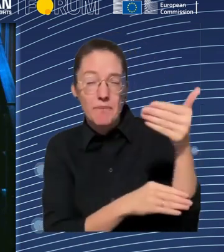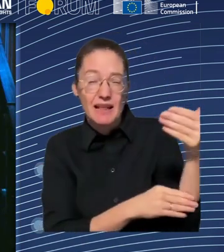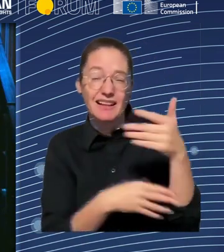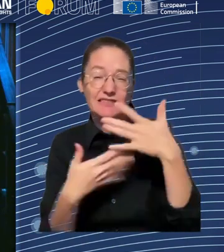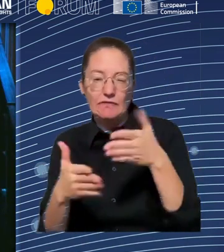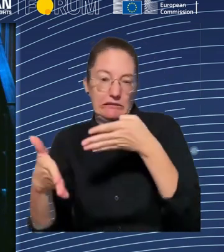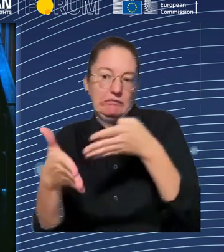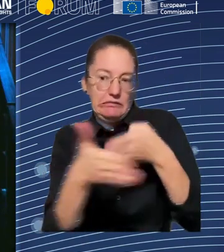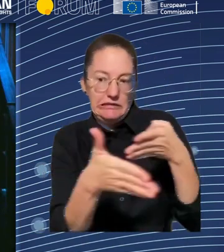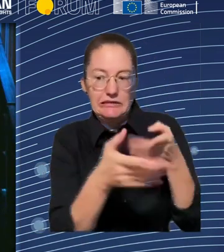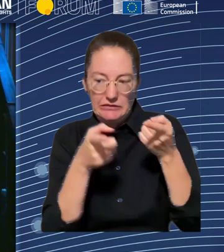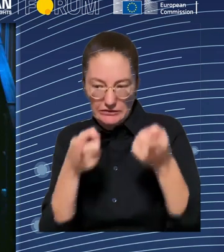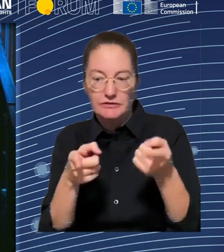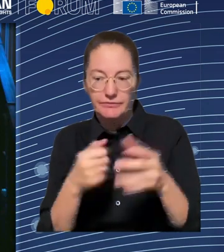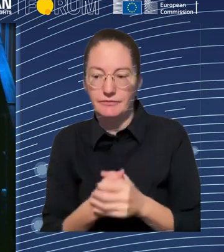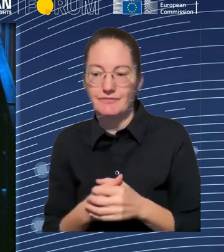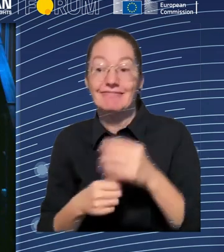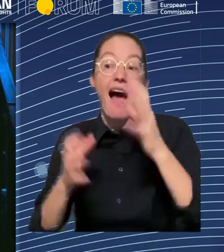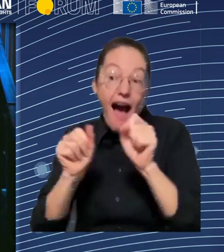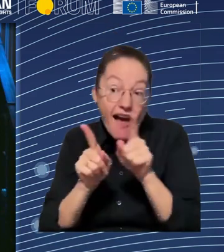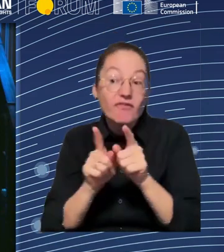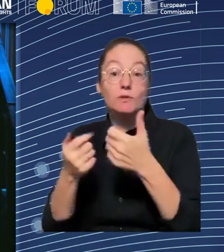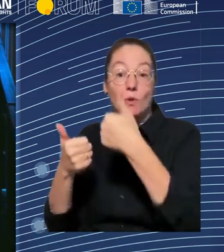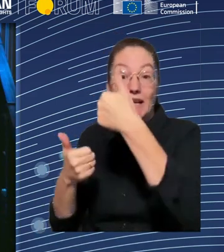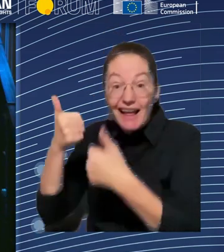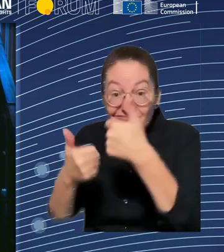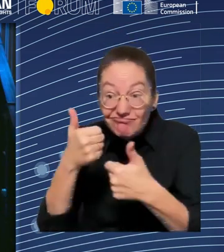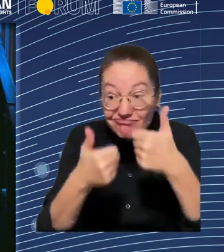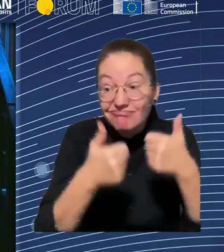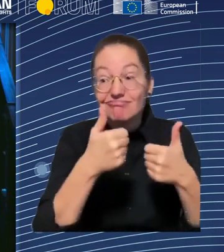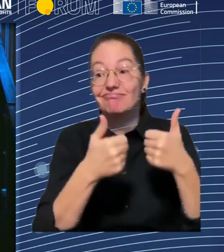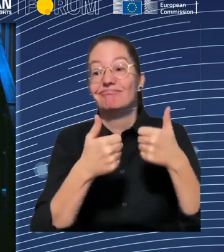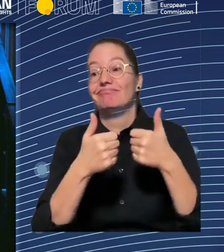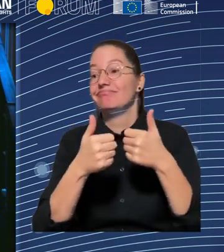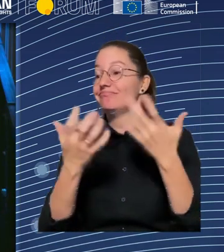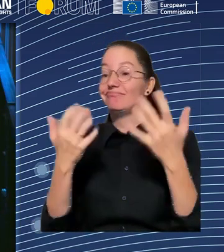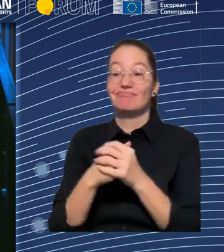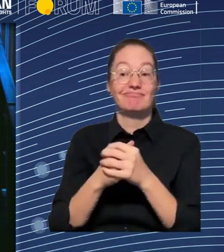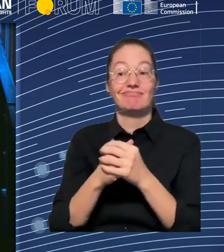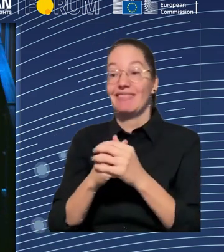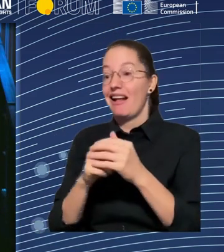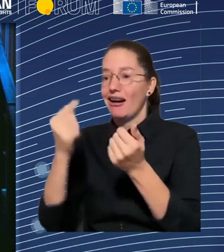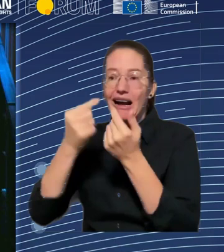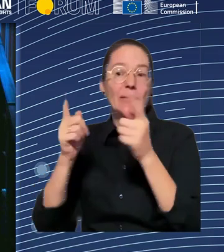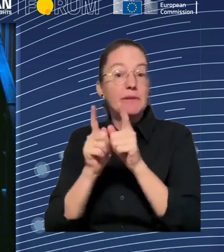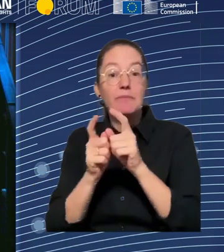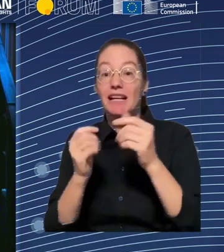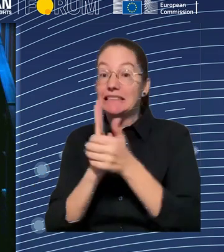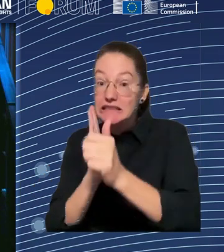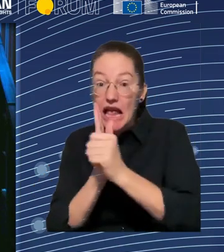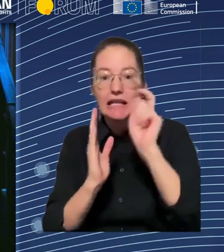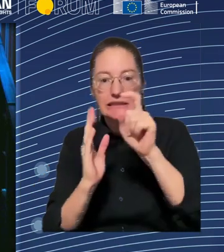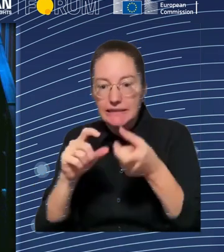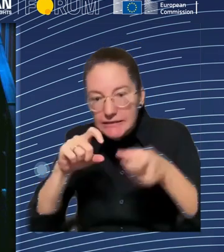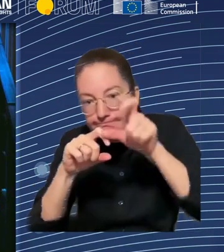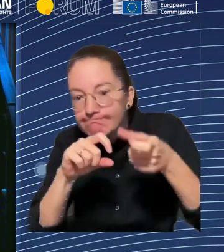challenges, so that you've touched upon integrity, etc., etc. So if you guys would reflect a bit on implementation of algorithmic